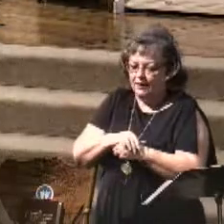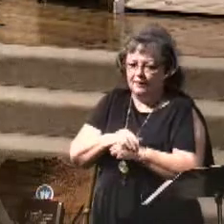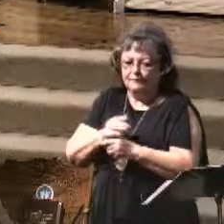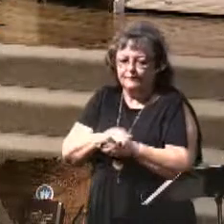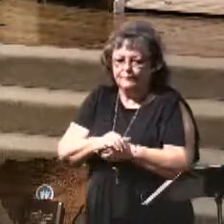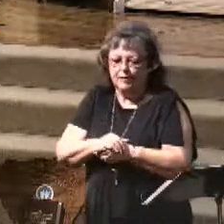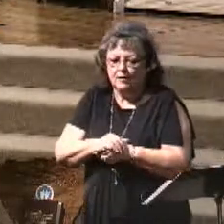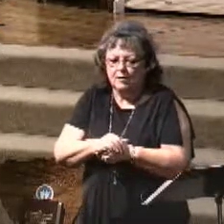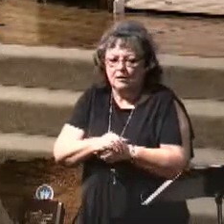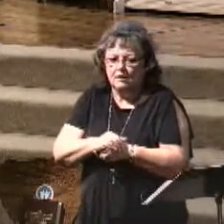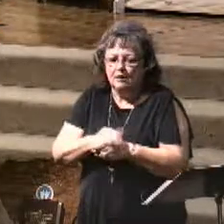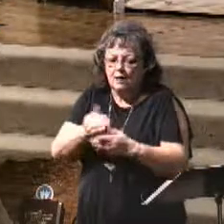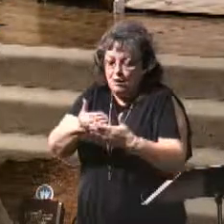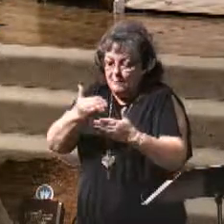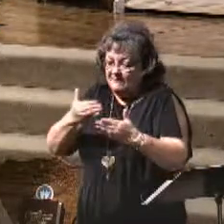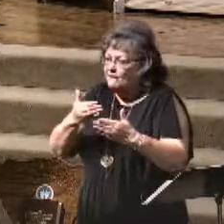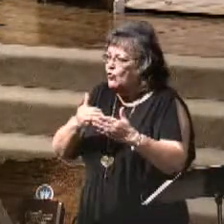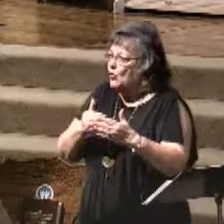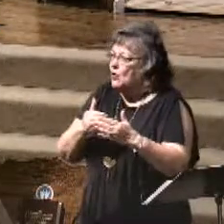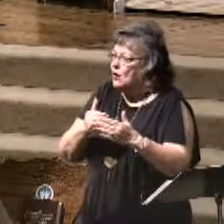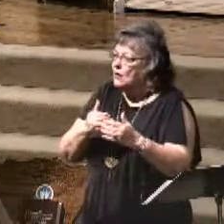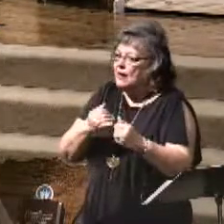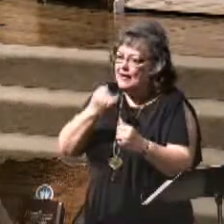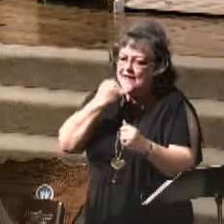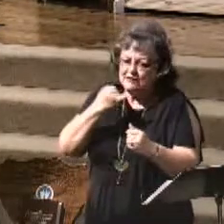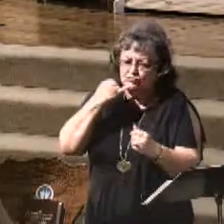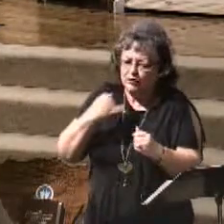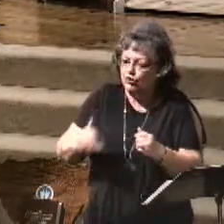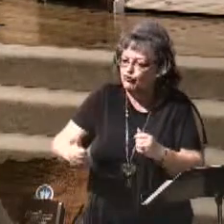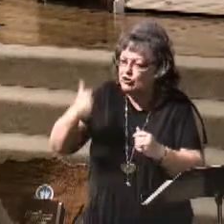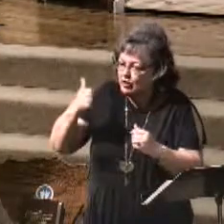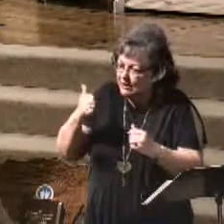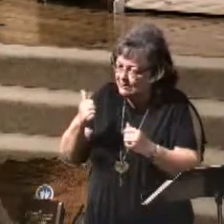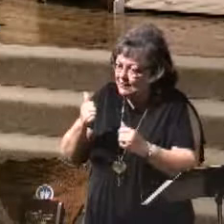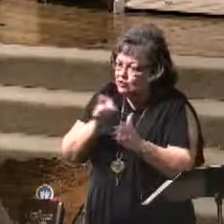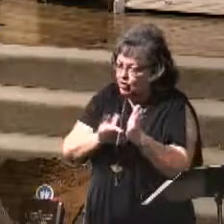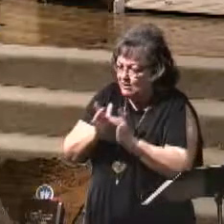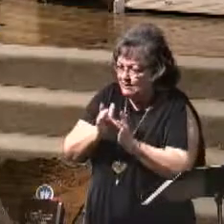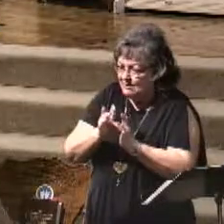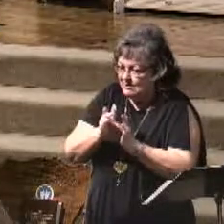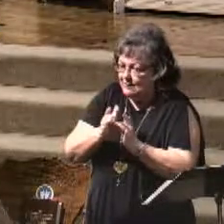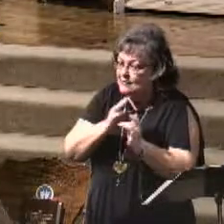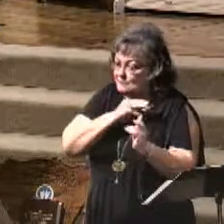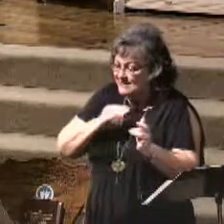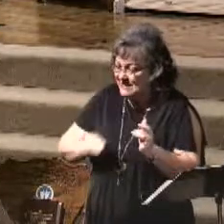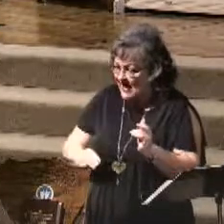prior to that, we find that Israel rejected Him as their Messiah.